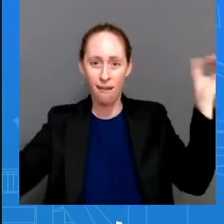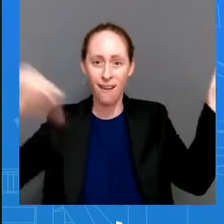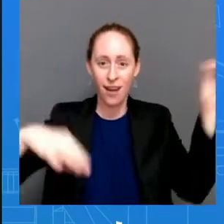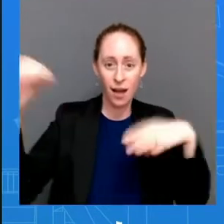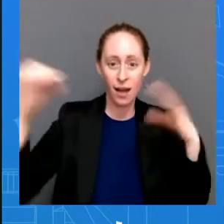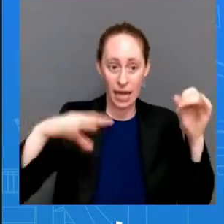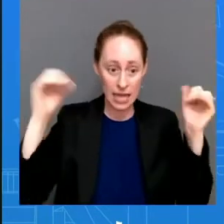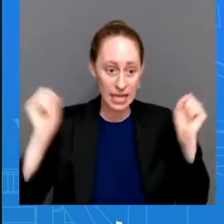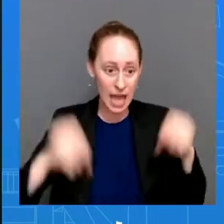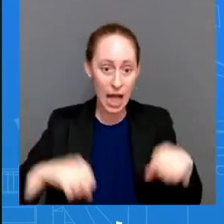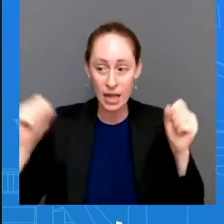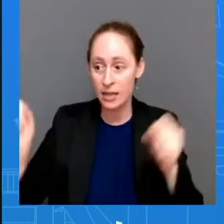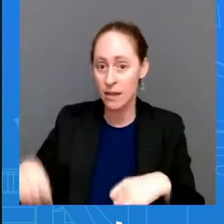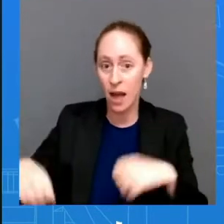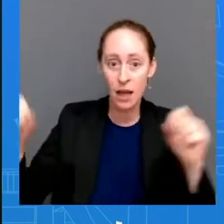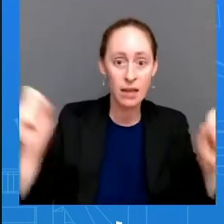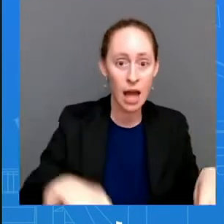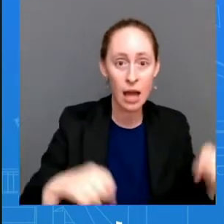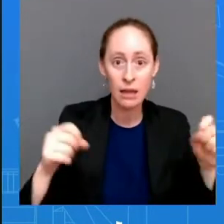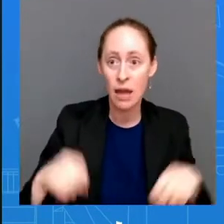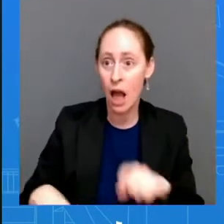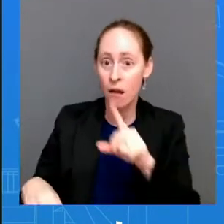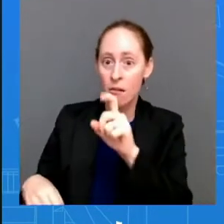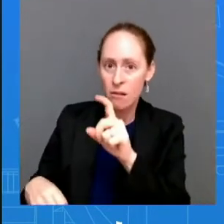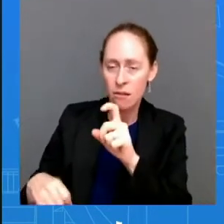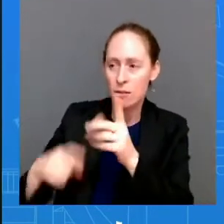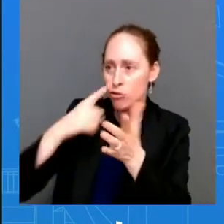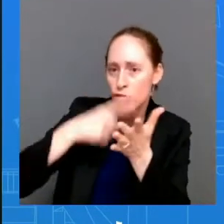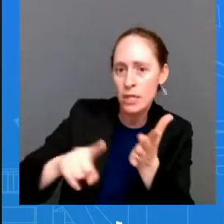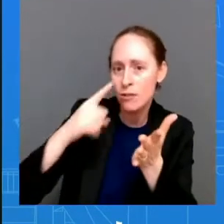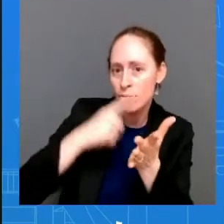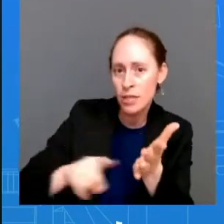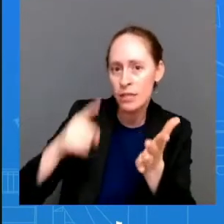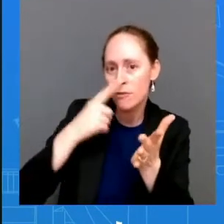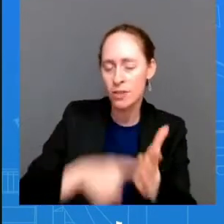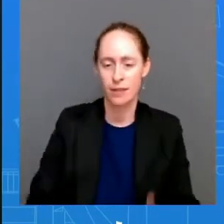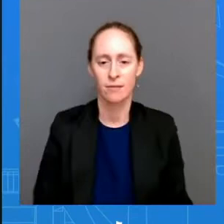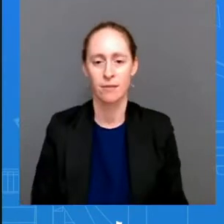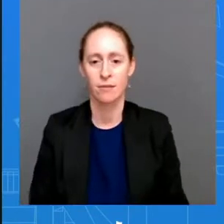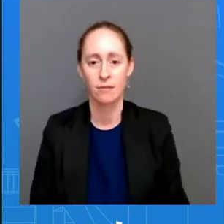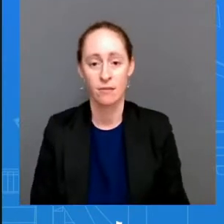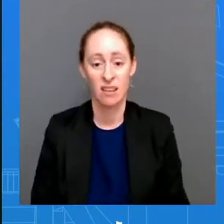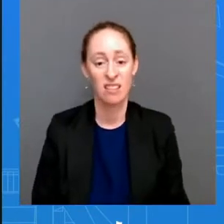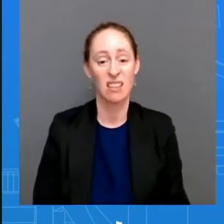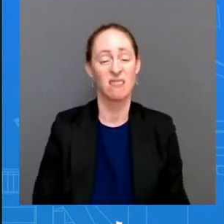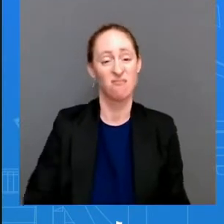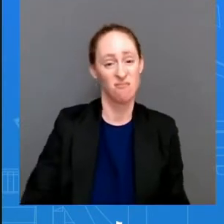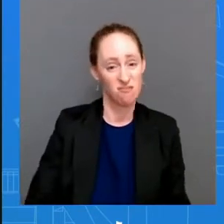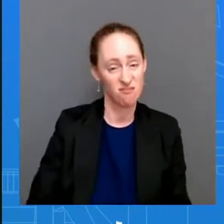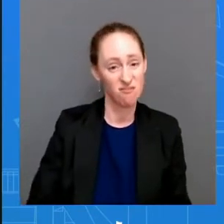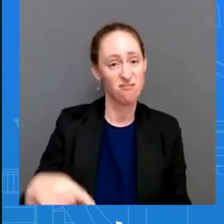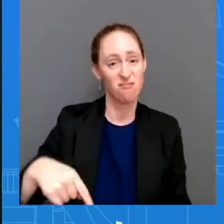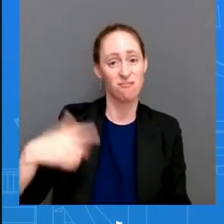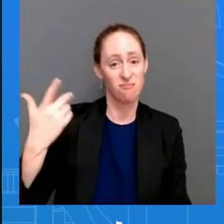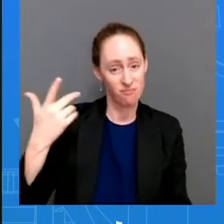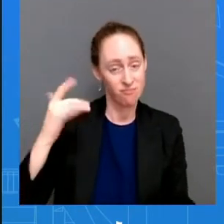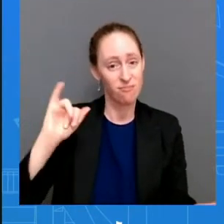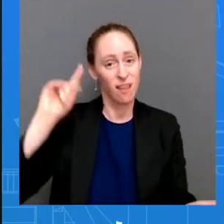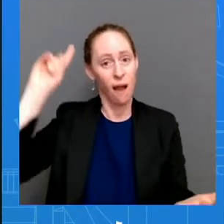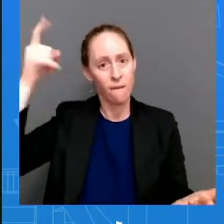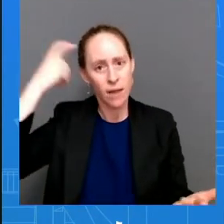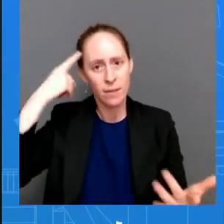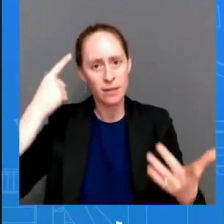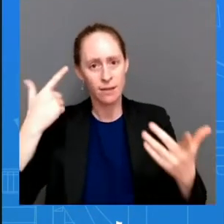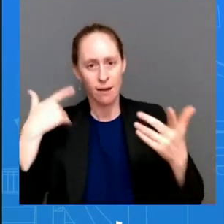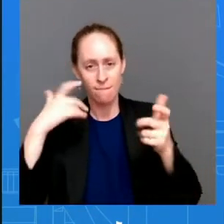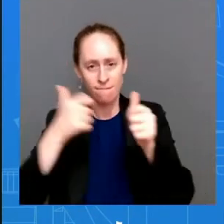is still, you know, this is a government. And so there are ways, there are steps and processes that we have to take in order to take actions